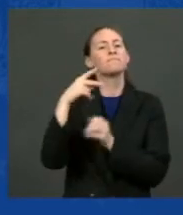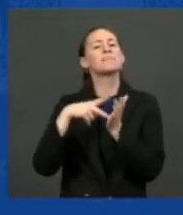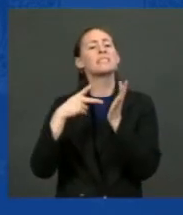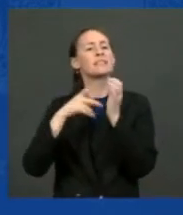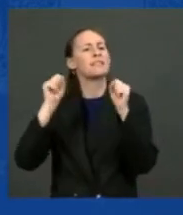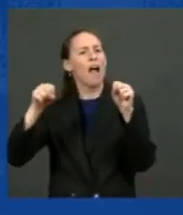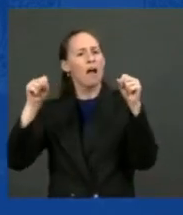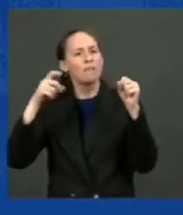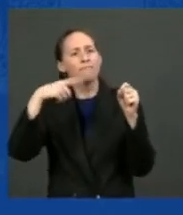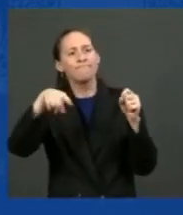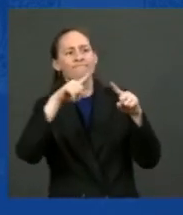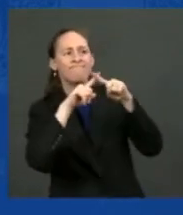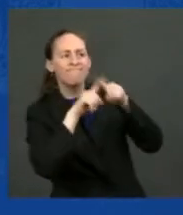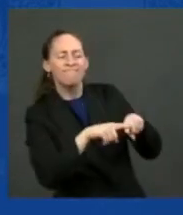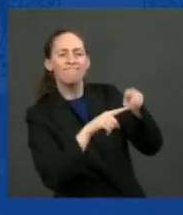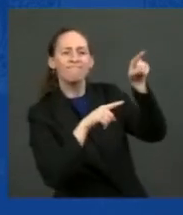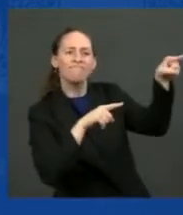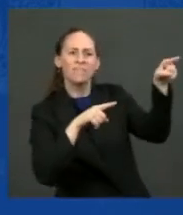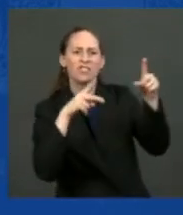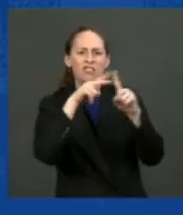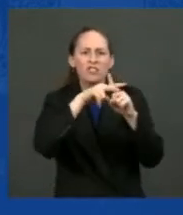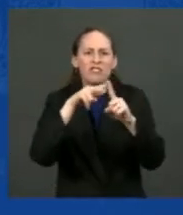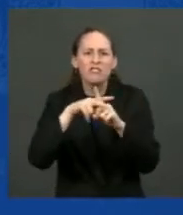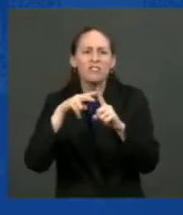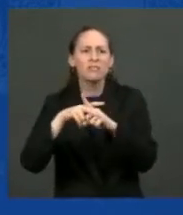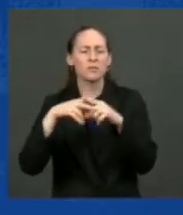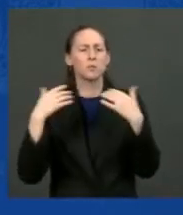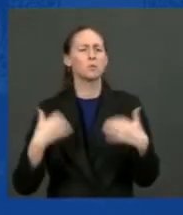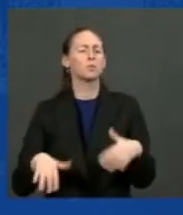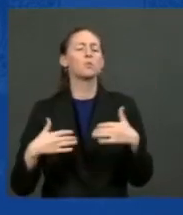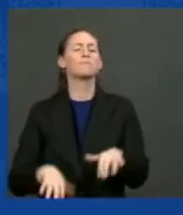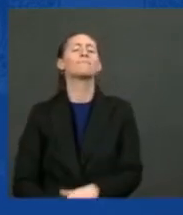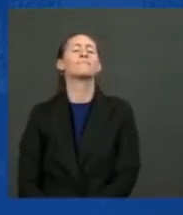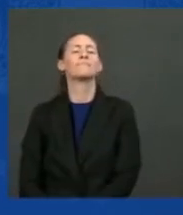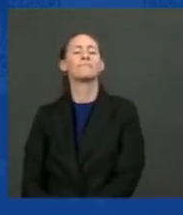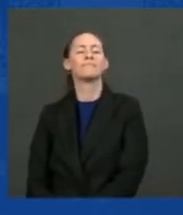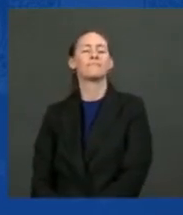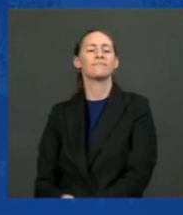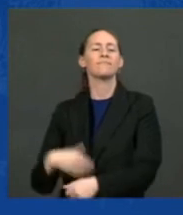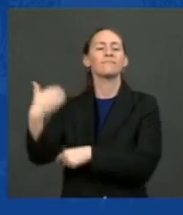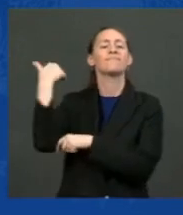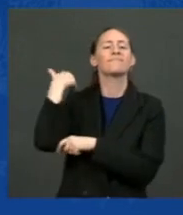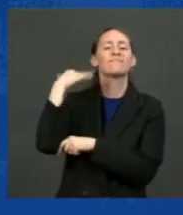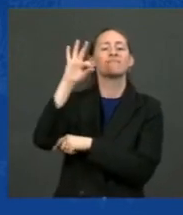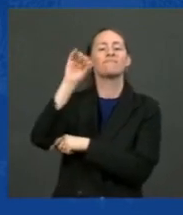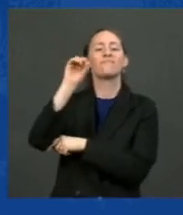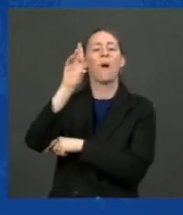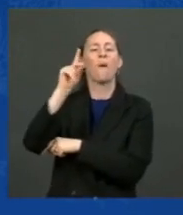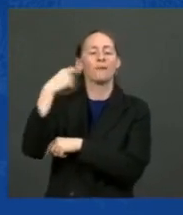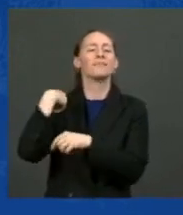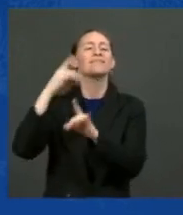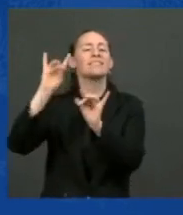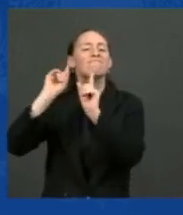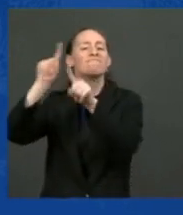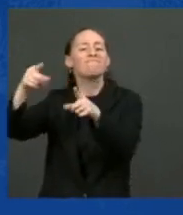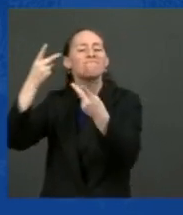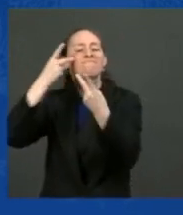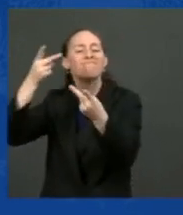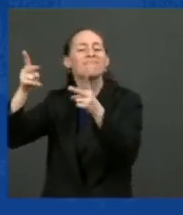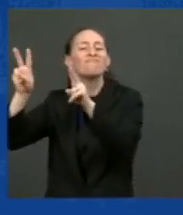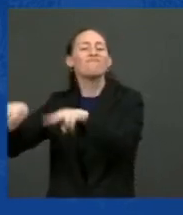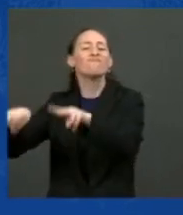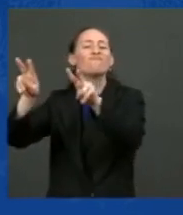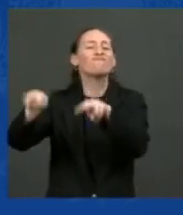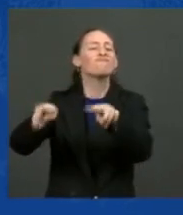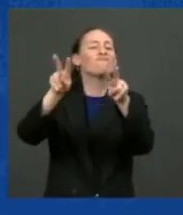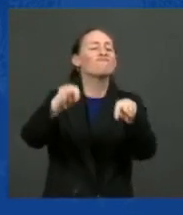country. Back in May, the chance to tour Ford's new state-of-the-art facility in Dearborn, where union workers are building the first ever all